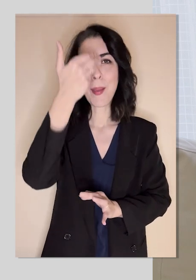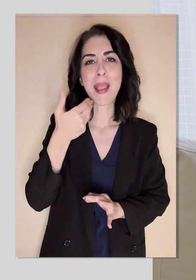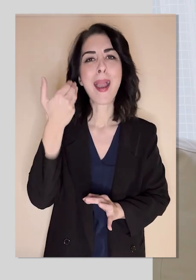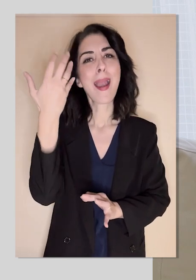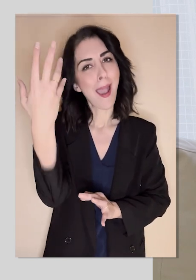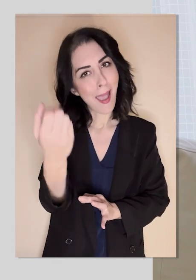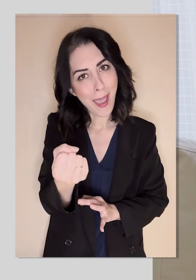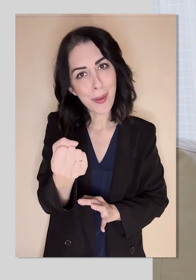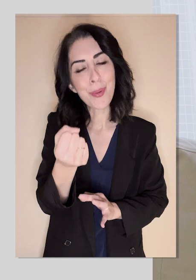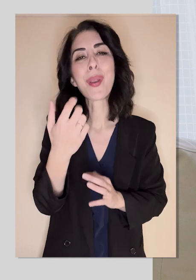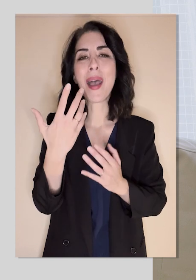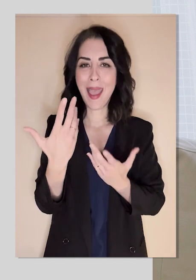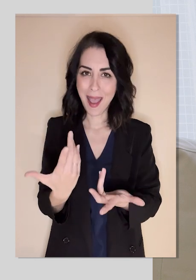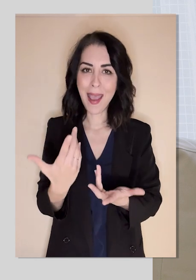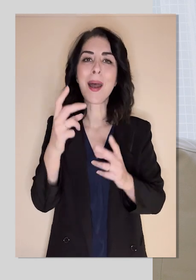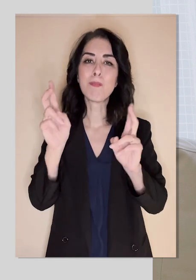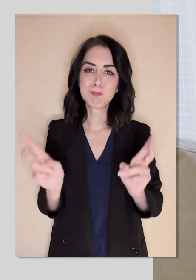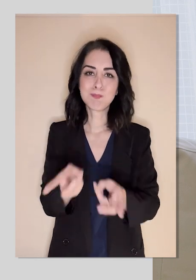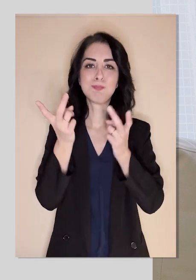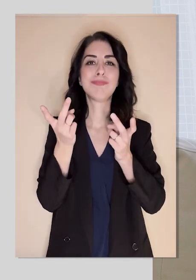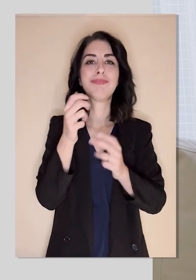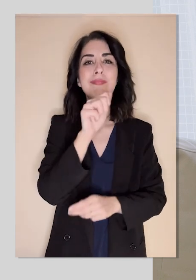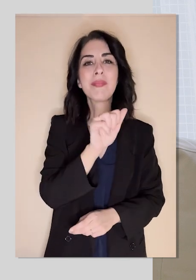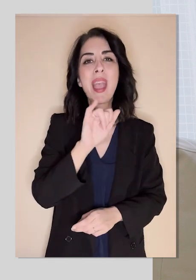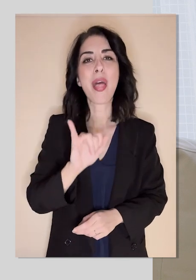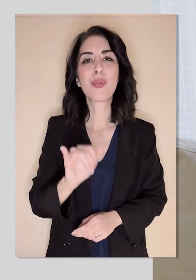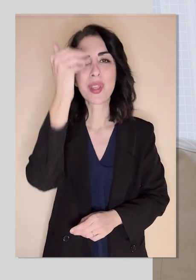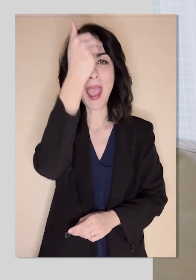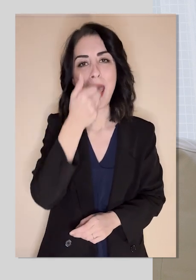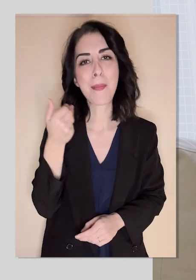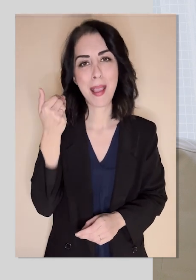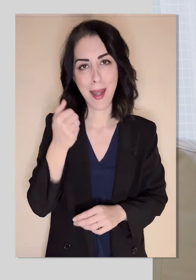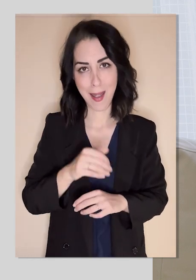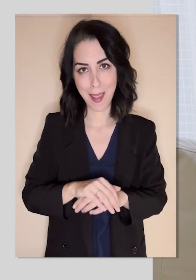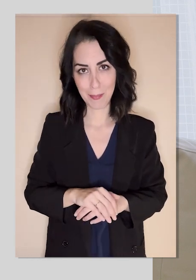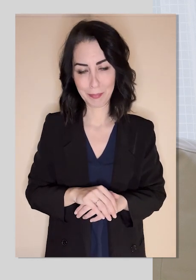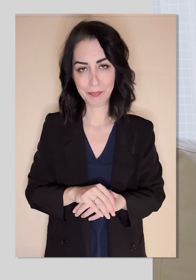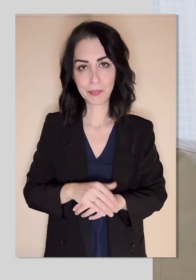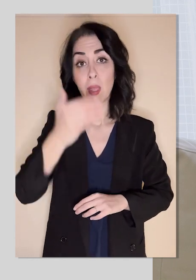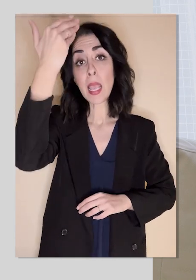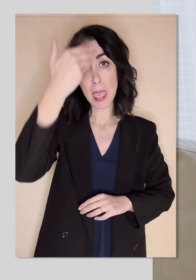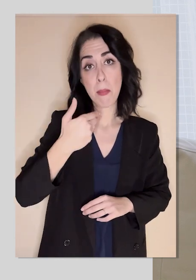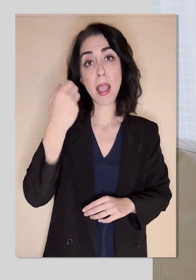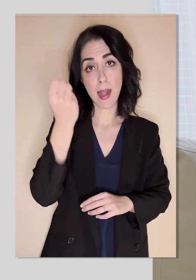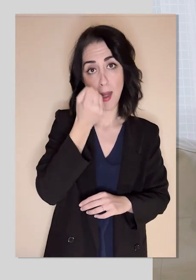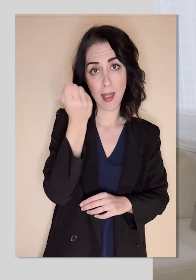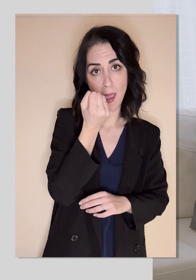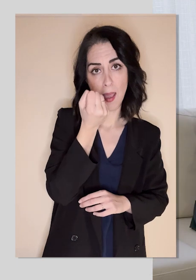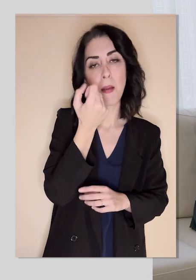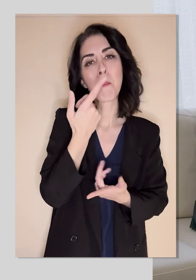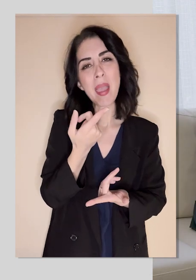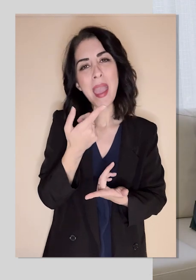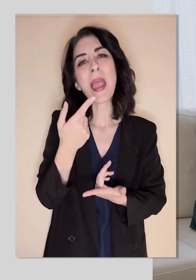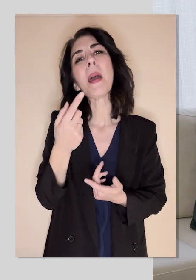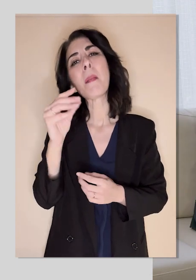very well be that they have what you're calling vestibular migraine. Migraine with some of these